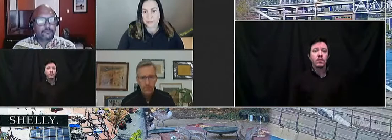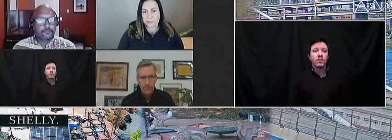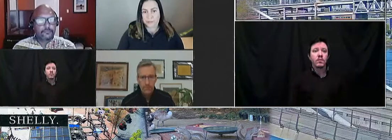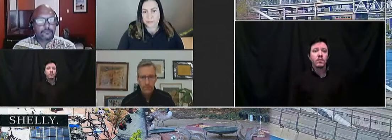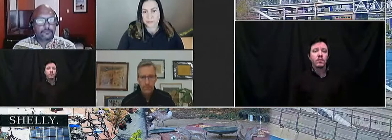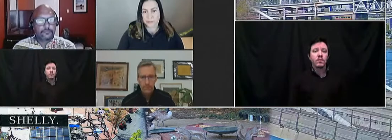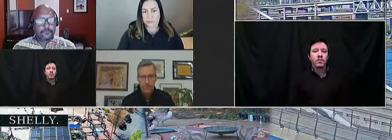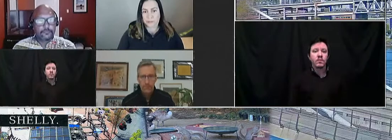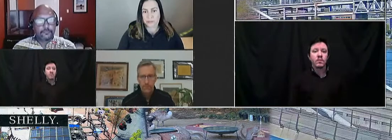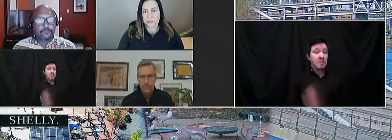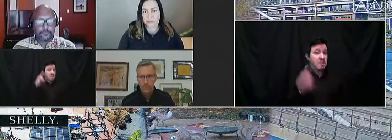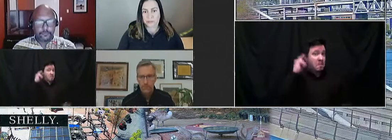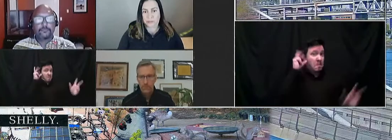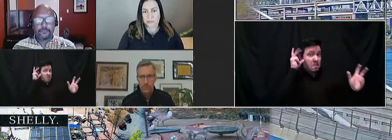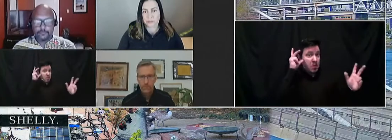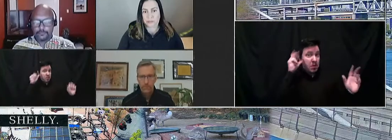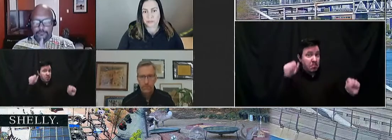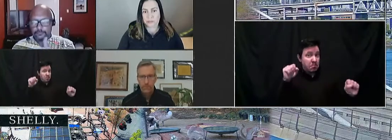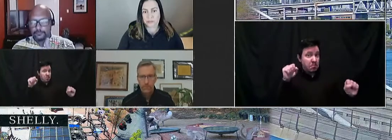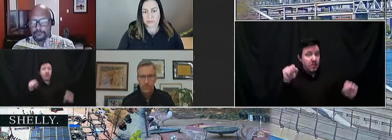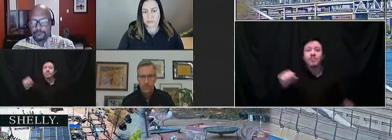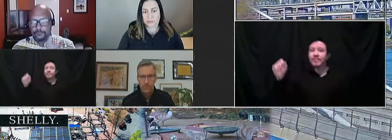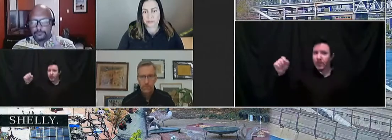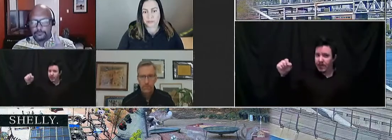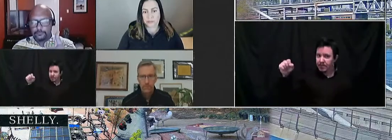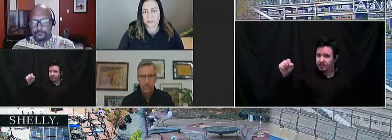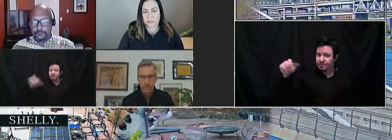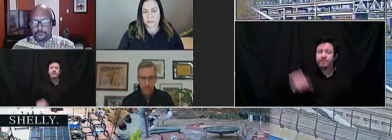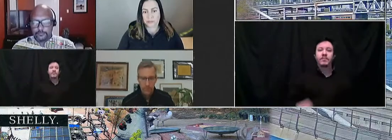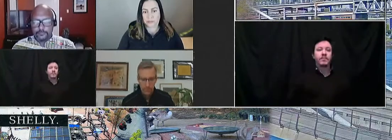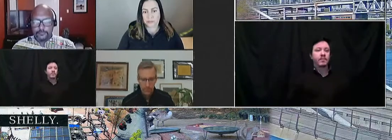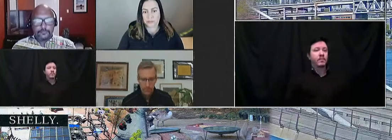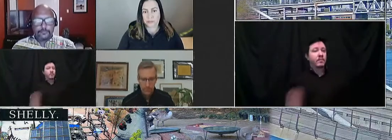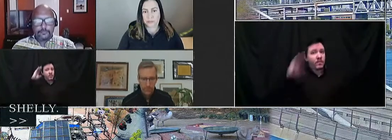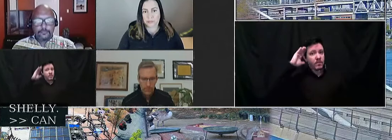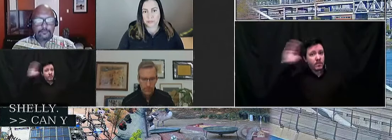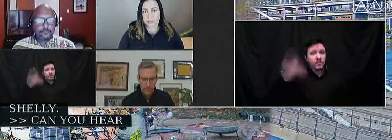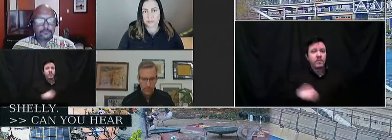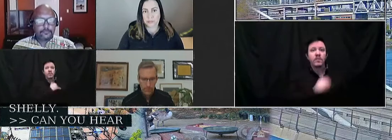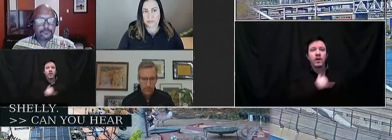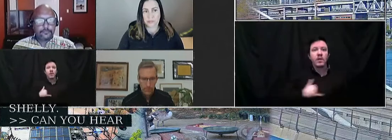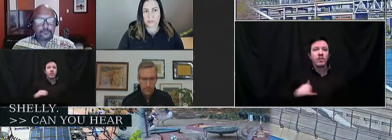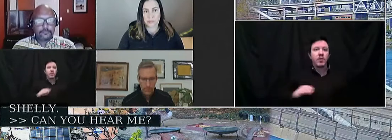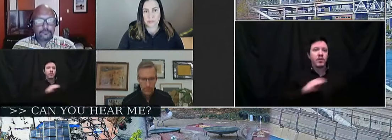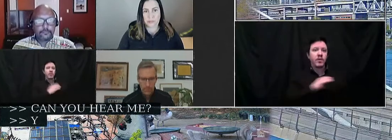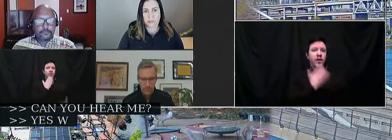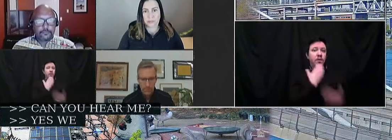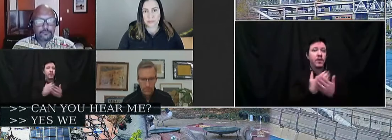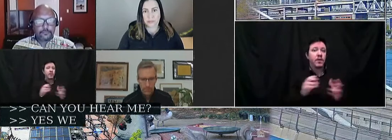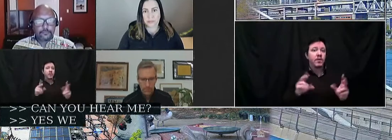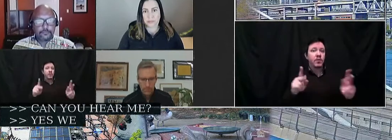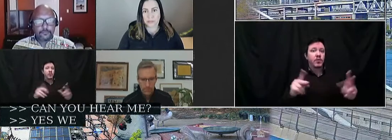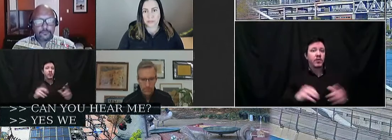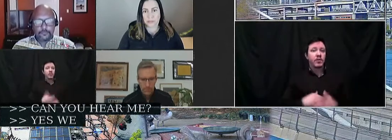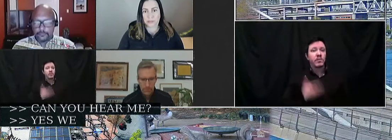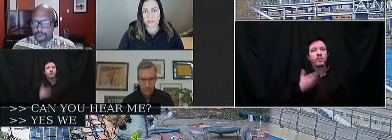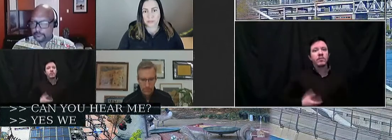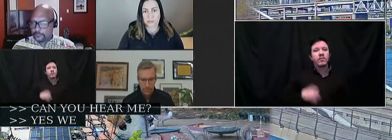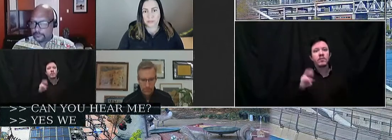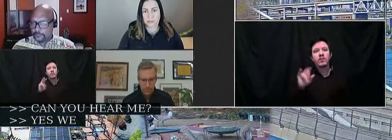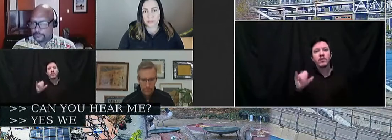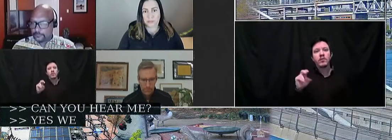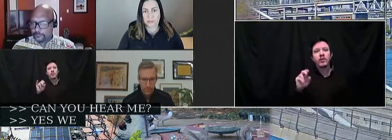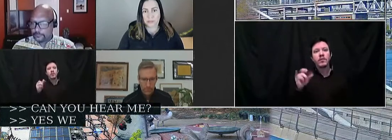Can you hear me? Yes, we can. Mayor Wheeler and City Council, thank you for this opportunity. My name is Shelly